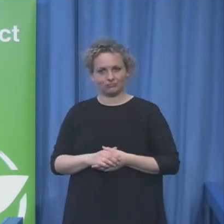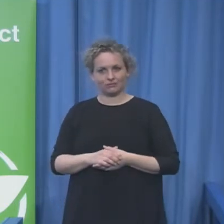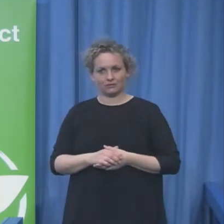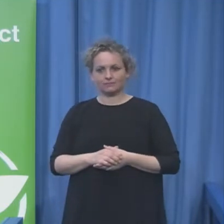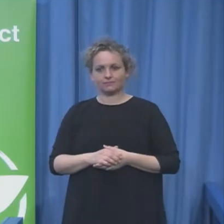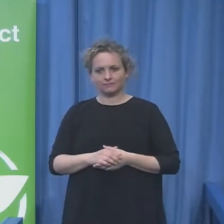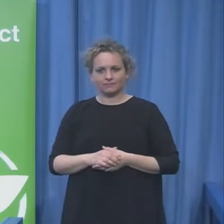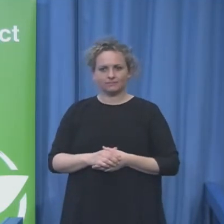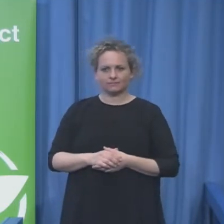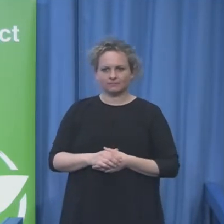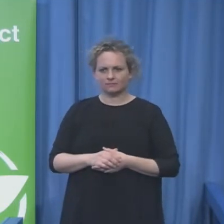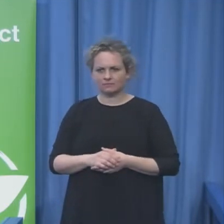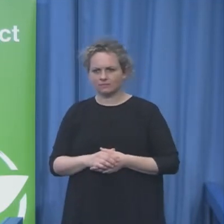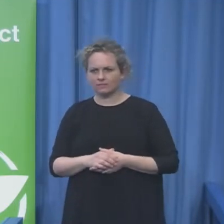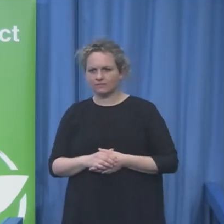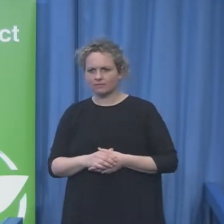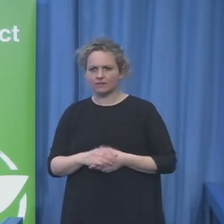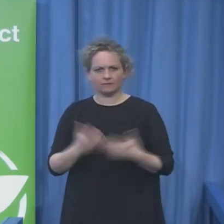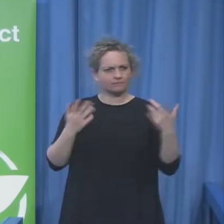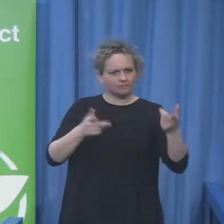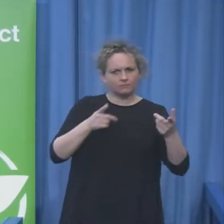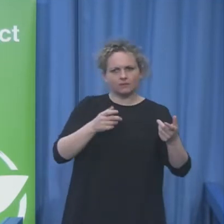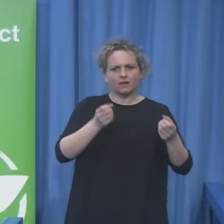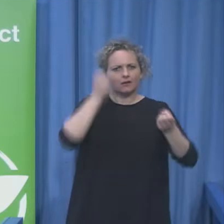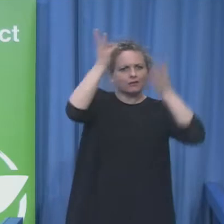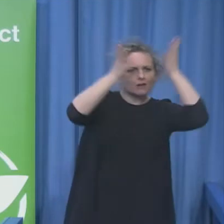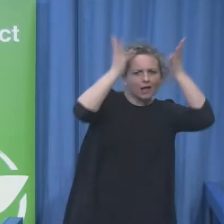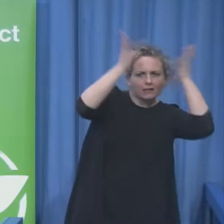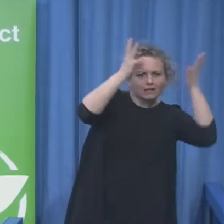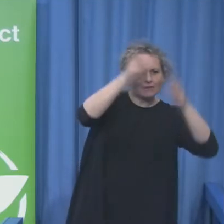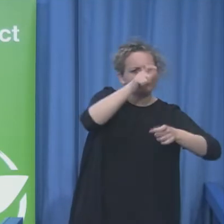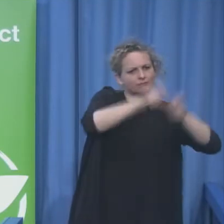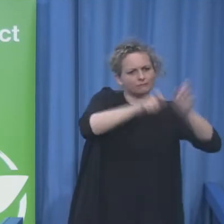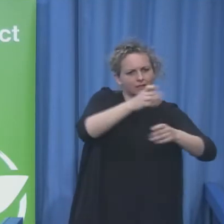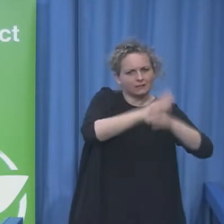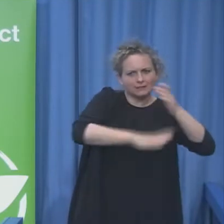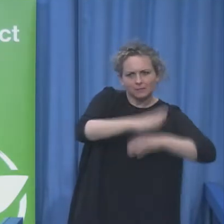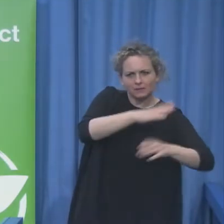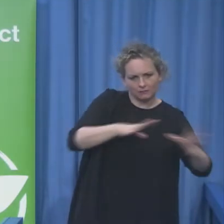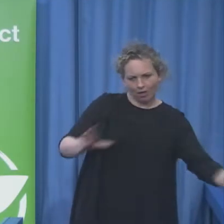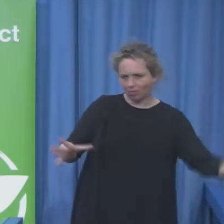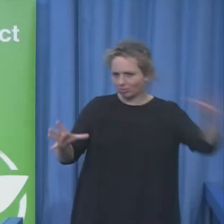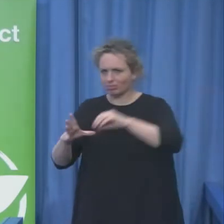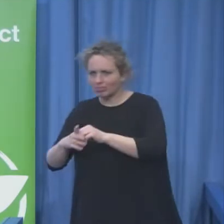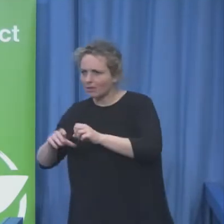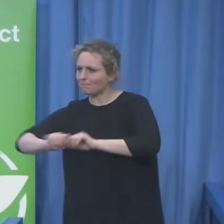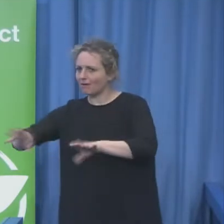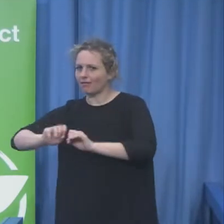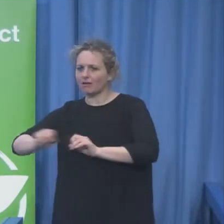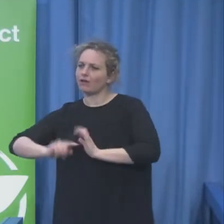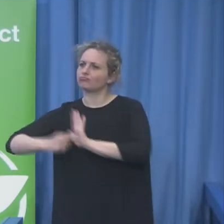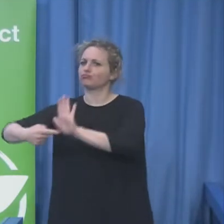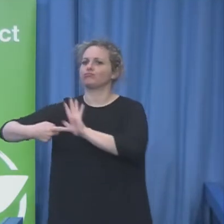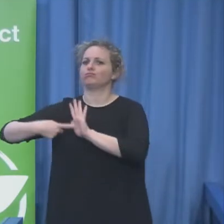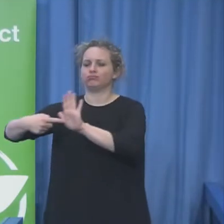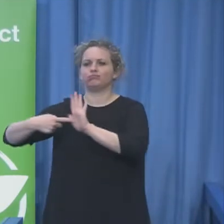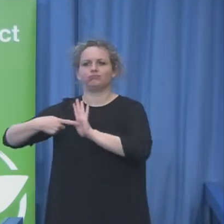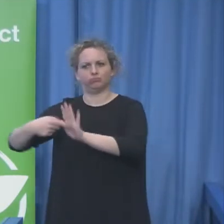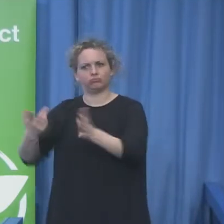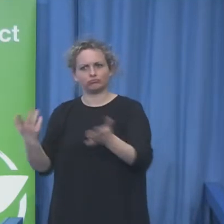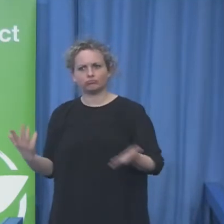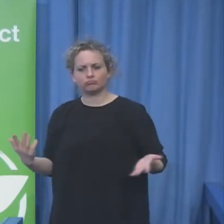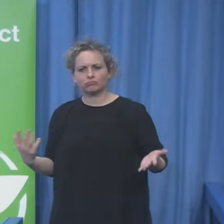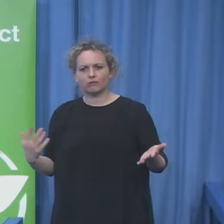shift. Okay, well perhaps we leave it as a challenge. I would like to add one comment.